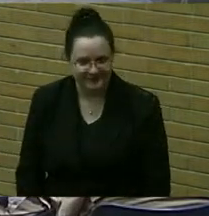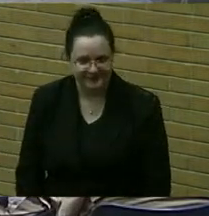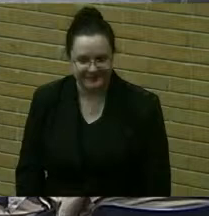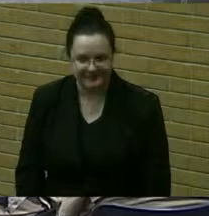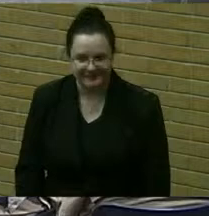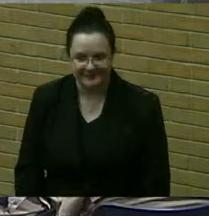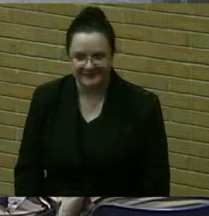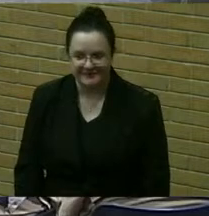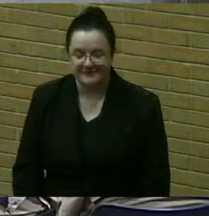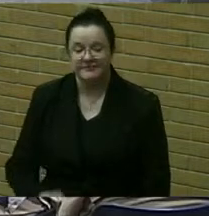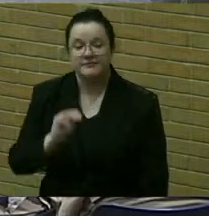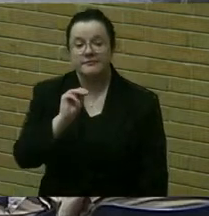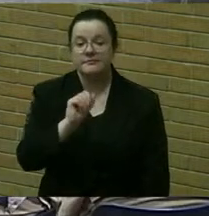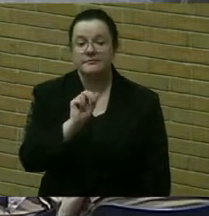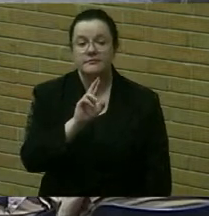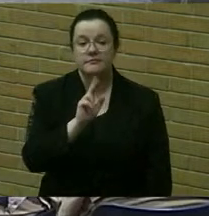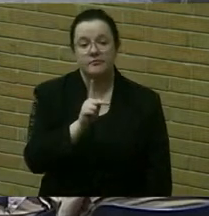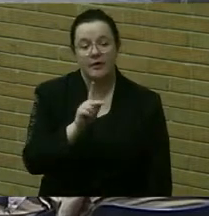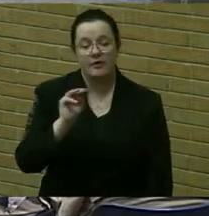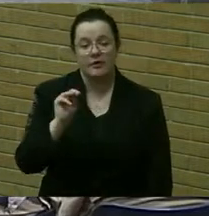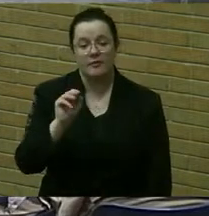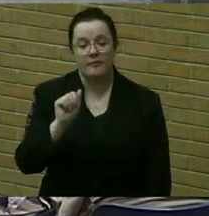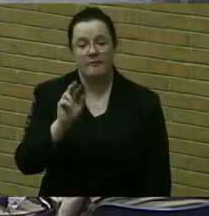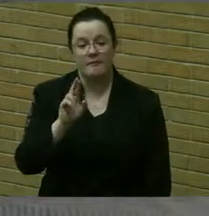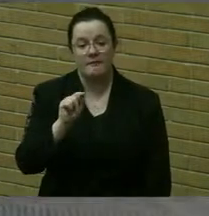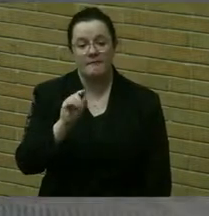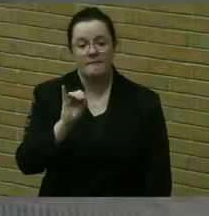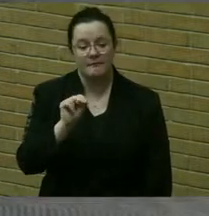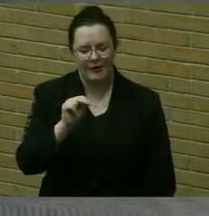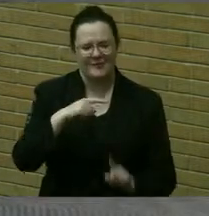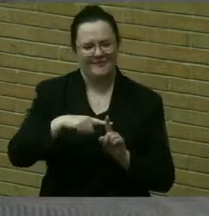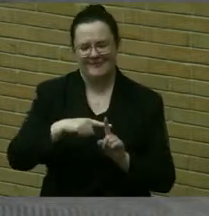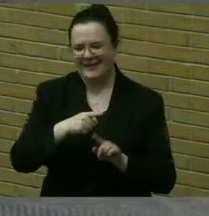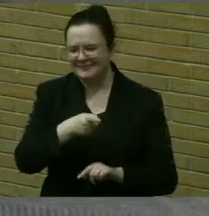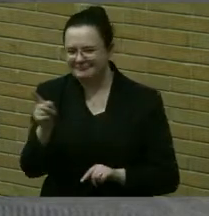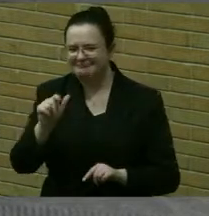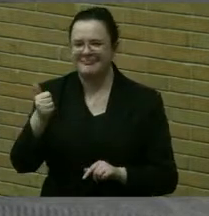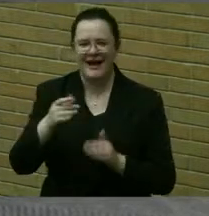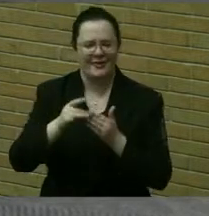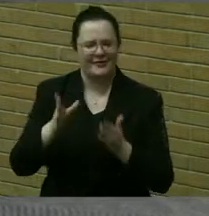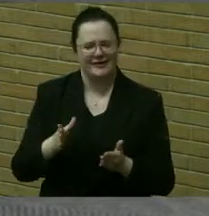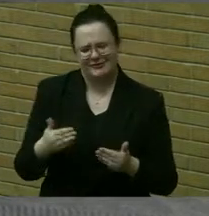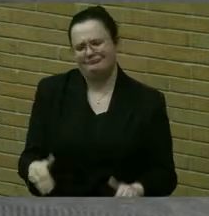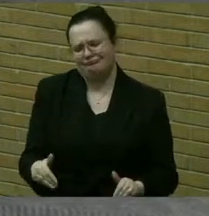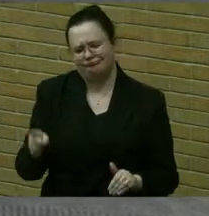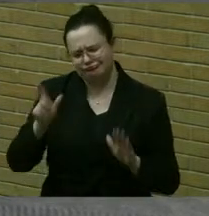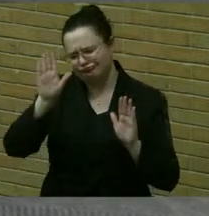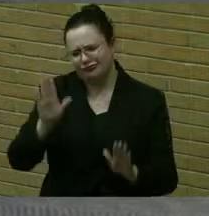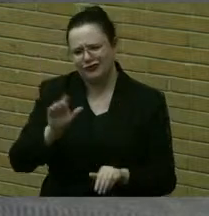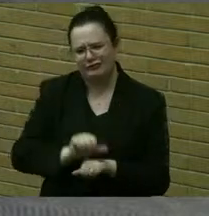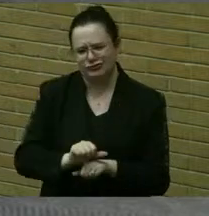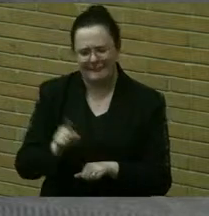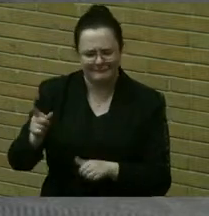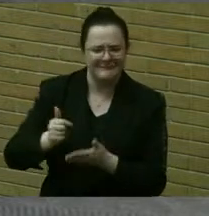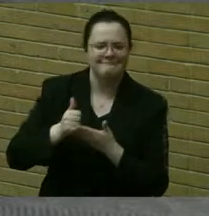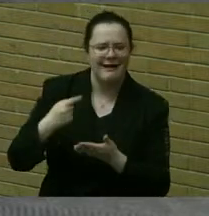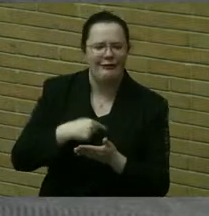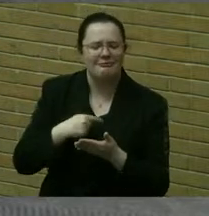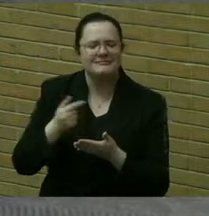Mark Martin and the other leaders, you do a great job. You help us in a number of ways